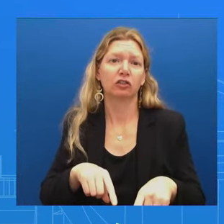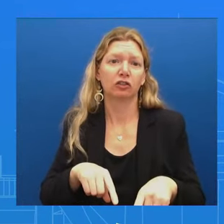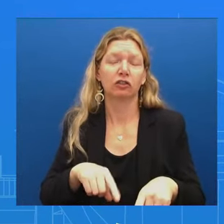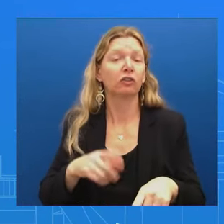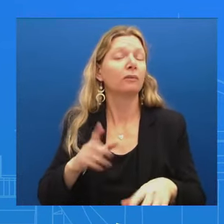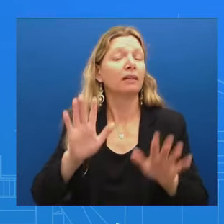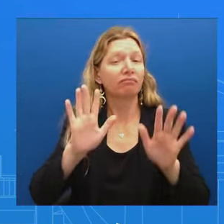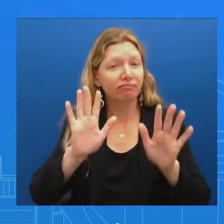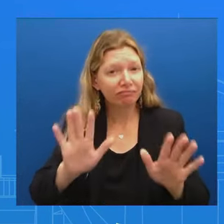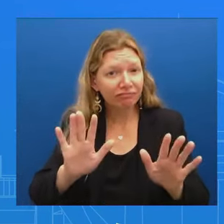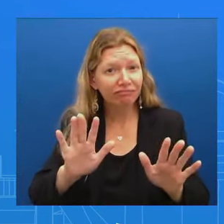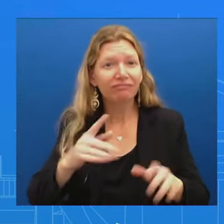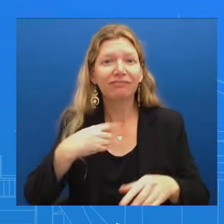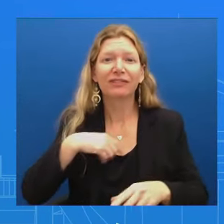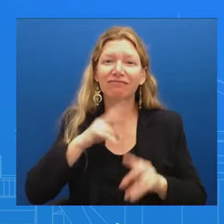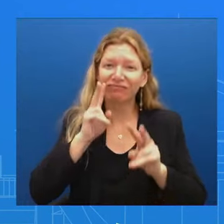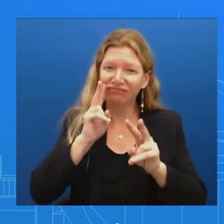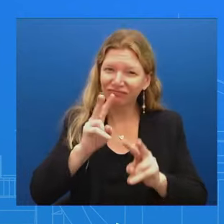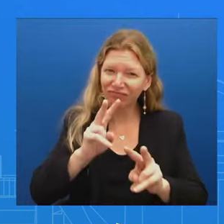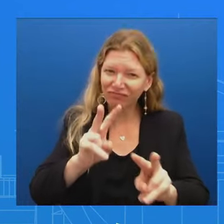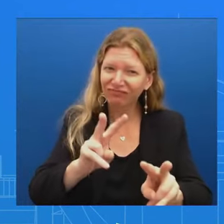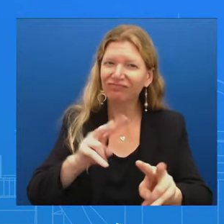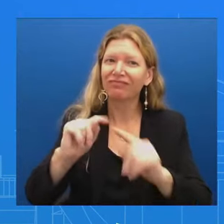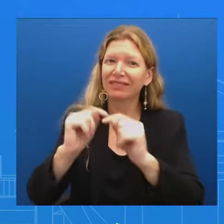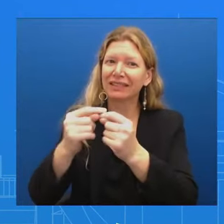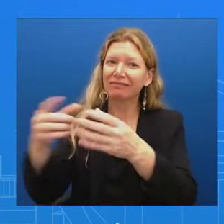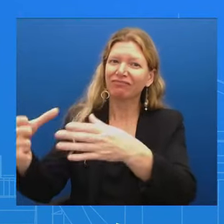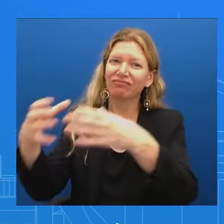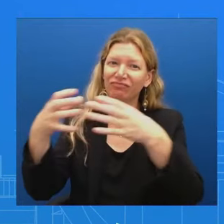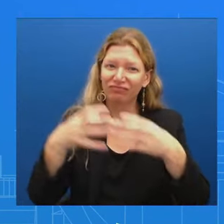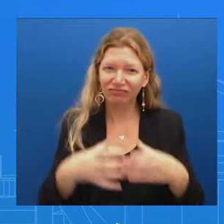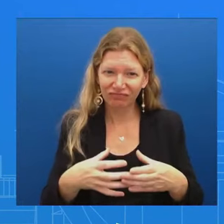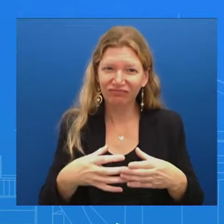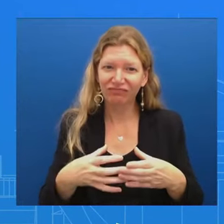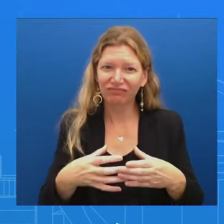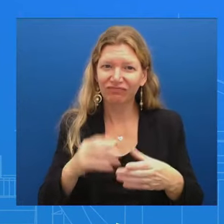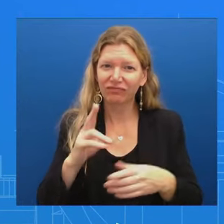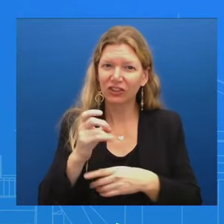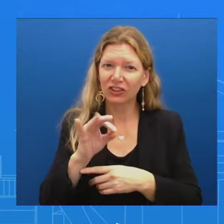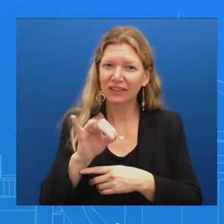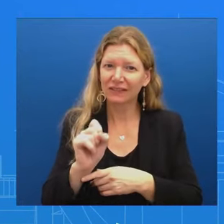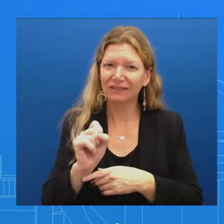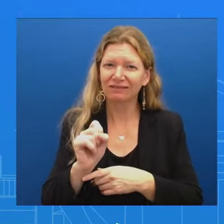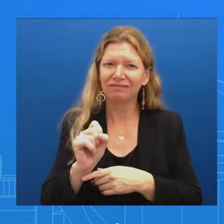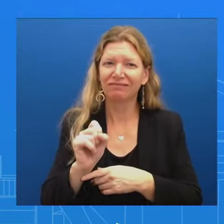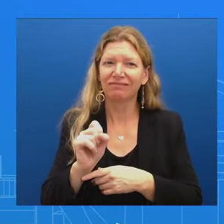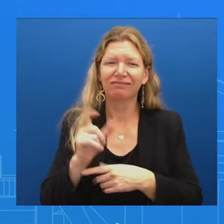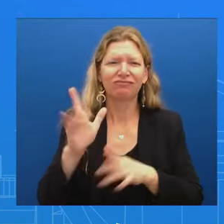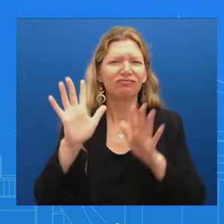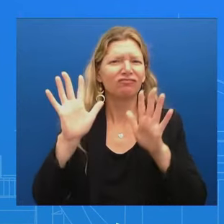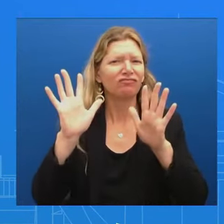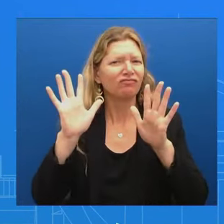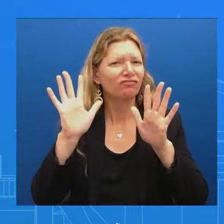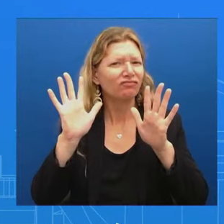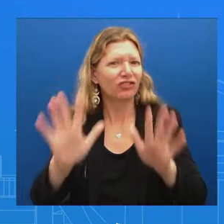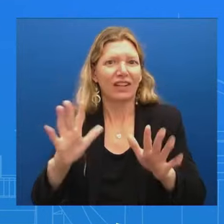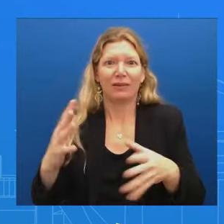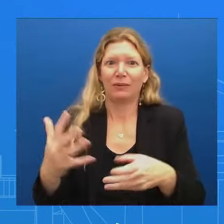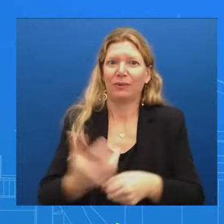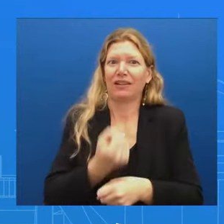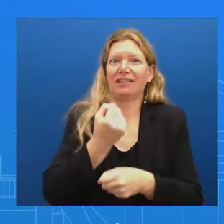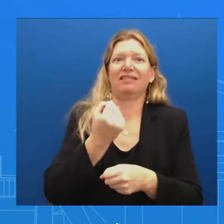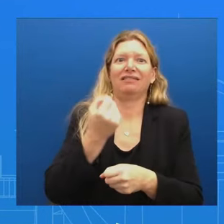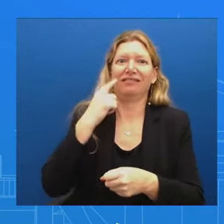The Chiefs And they It was a great It was a great It was great win And just like we do And every